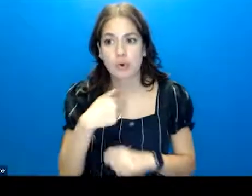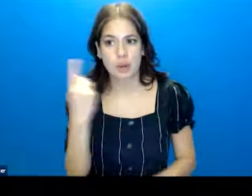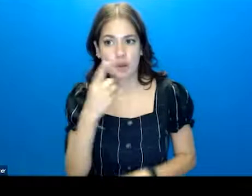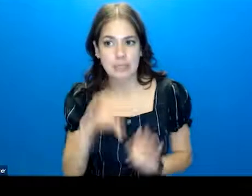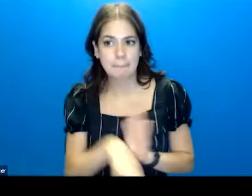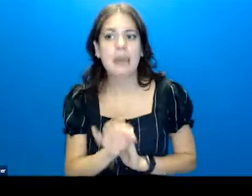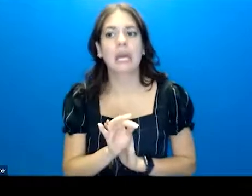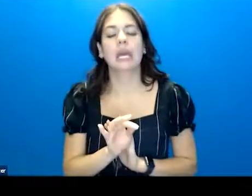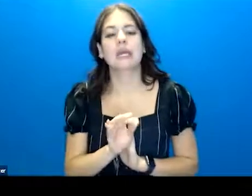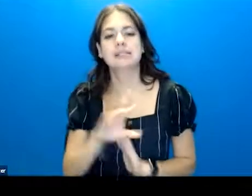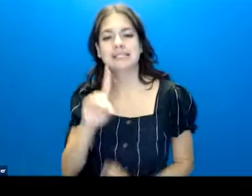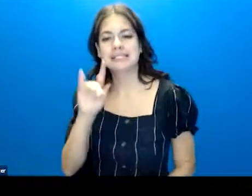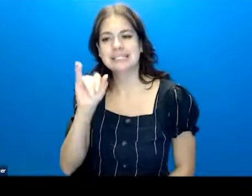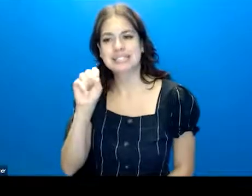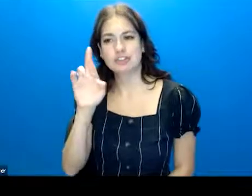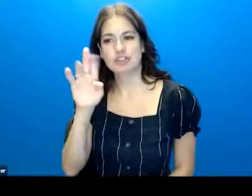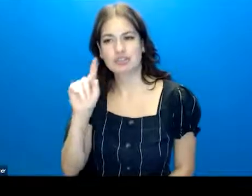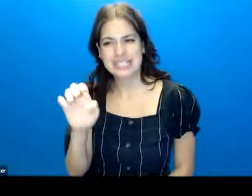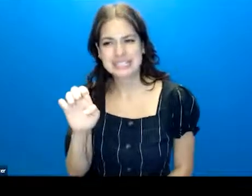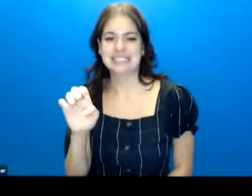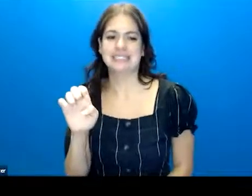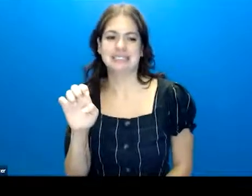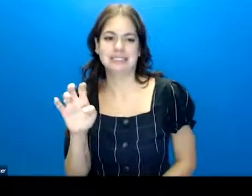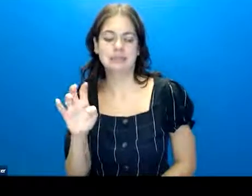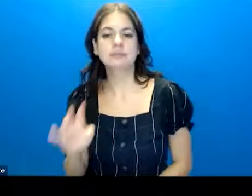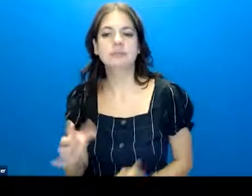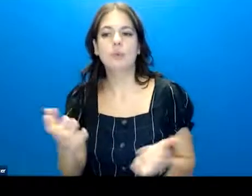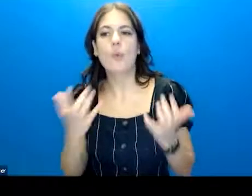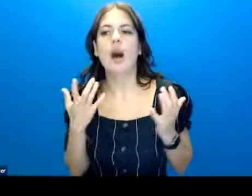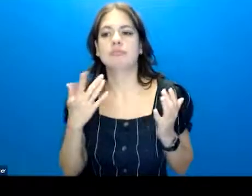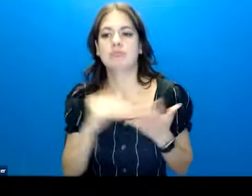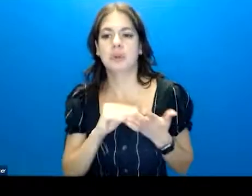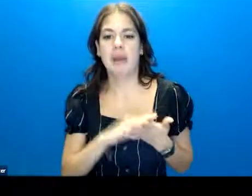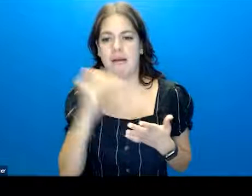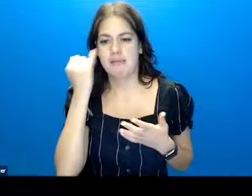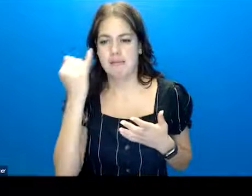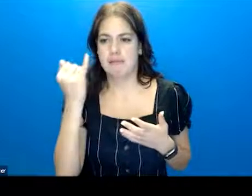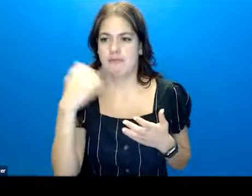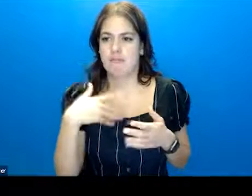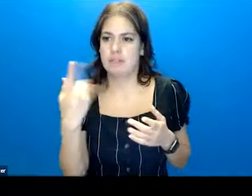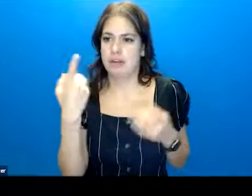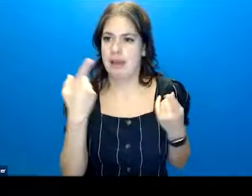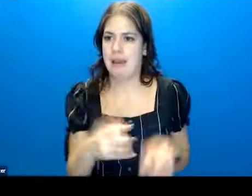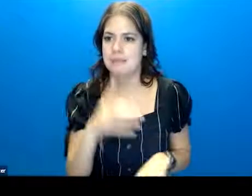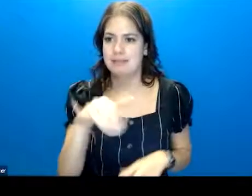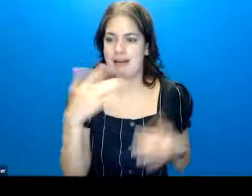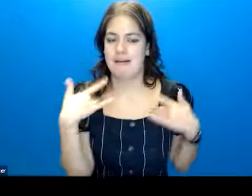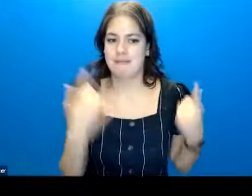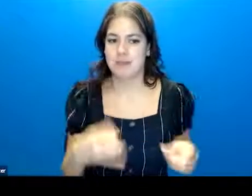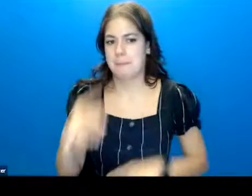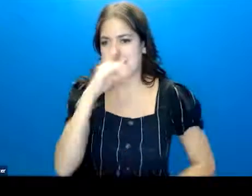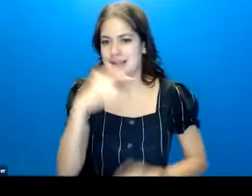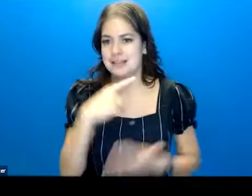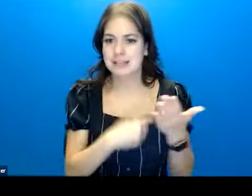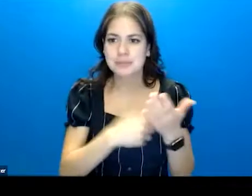discrete behaviors because there's preparatory behavior down there. We only want to rate that if that's all that happened in that event, because sometimes people